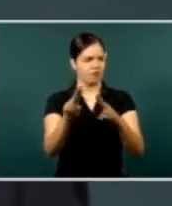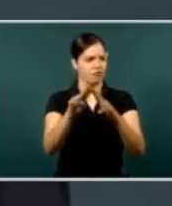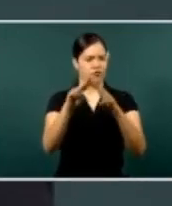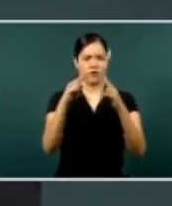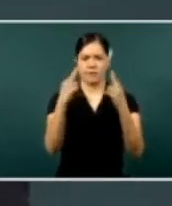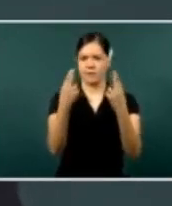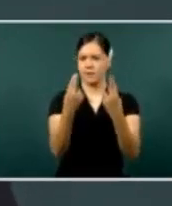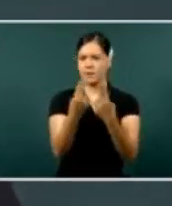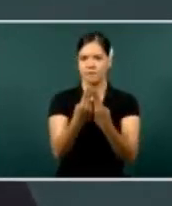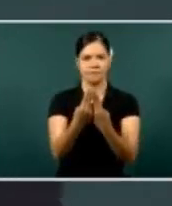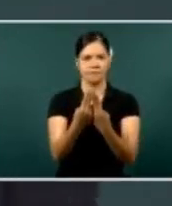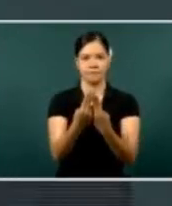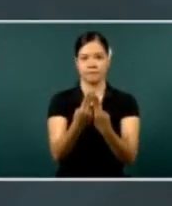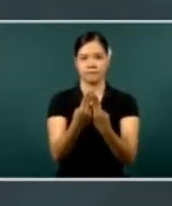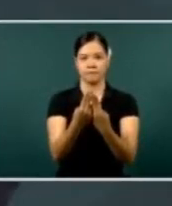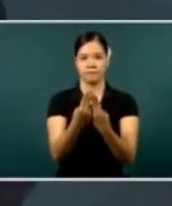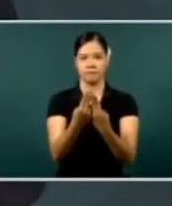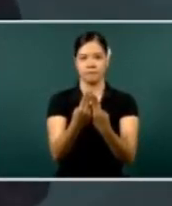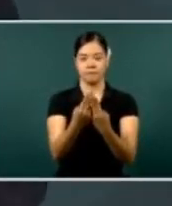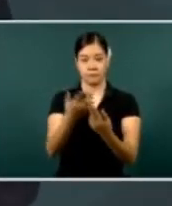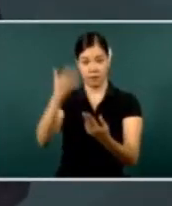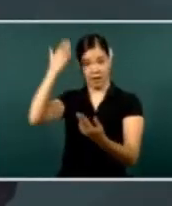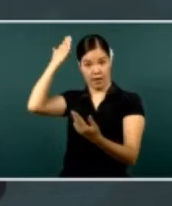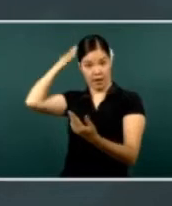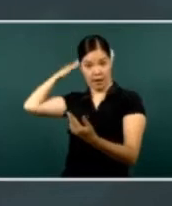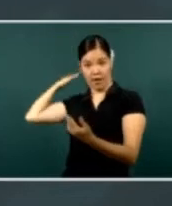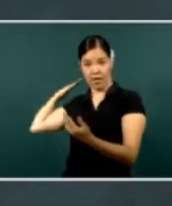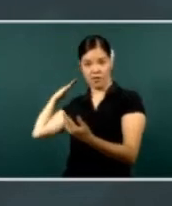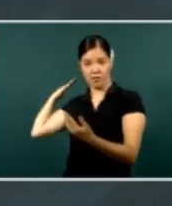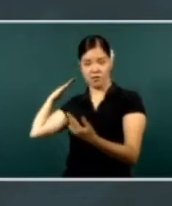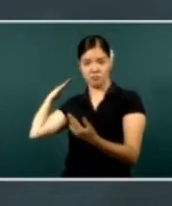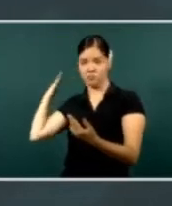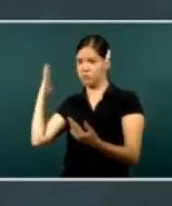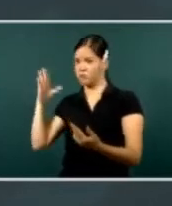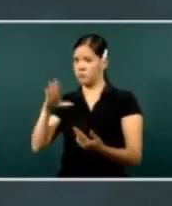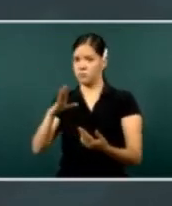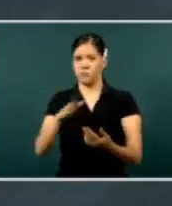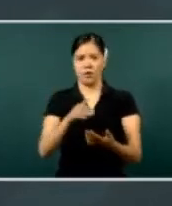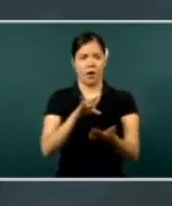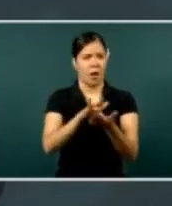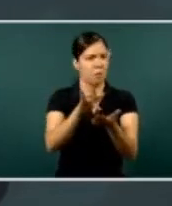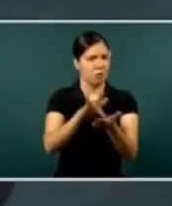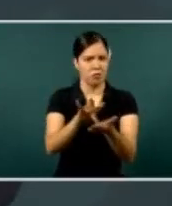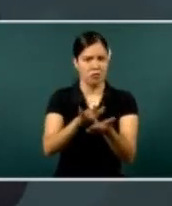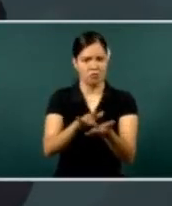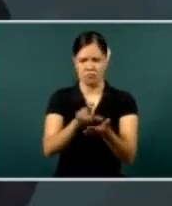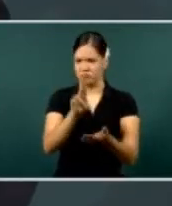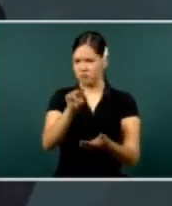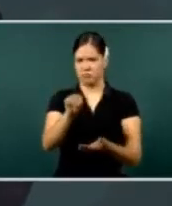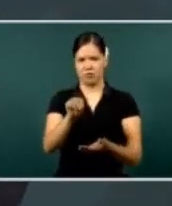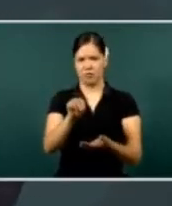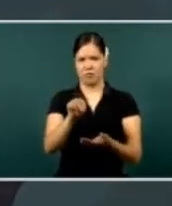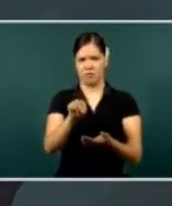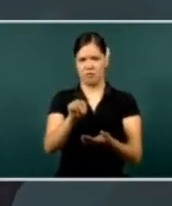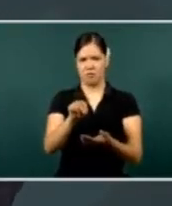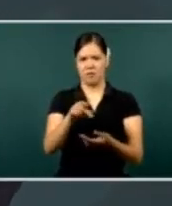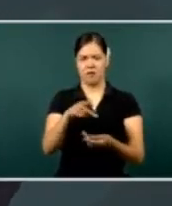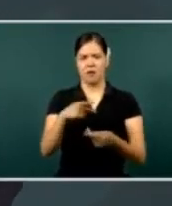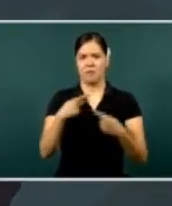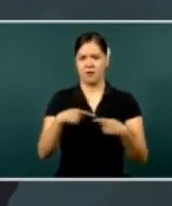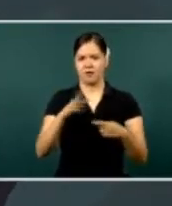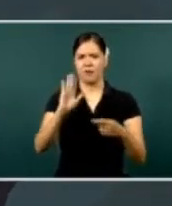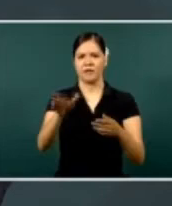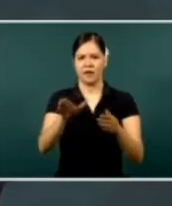Whereas before, they didn't support the pension from ISTE or the securities